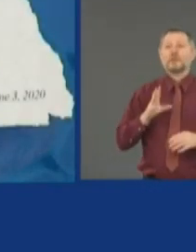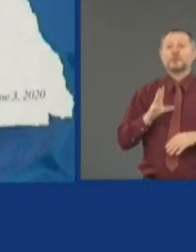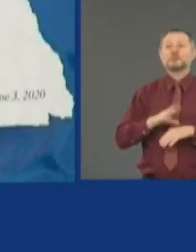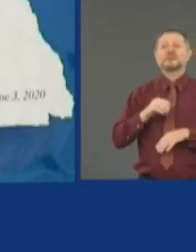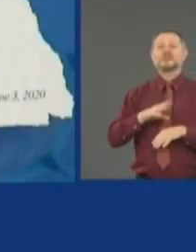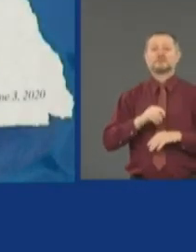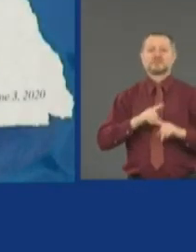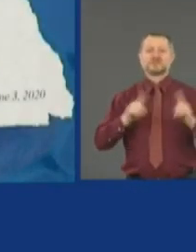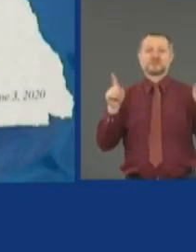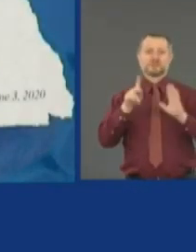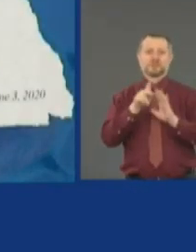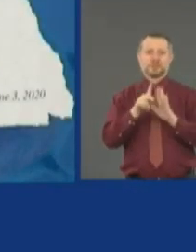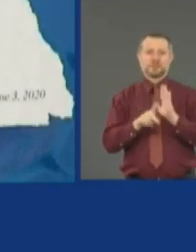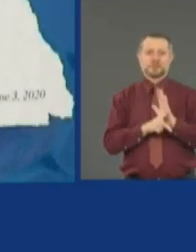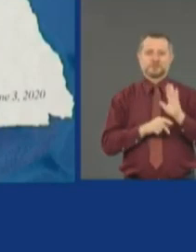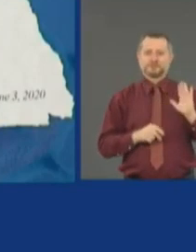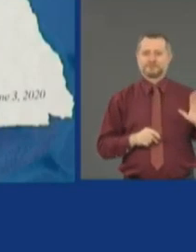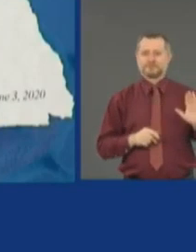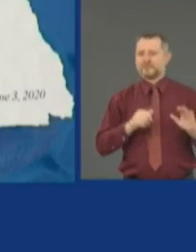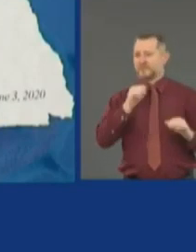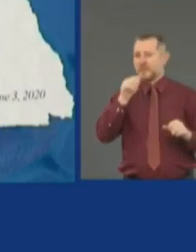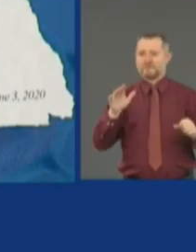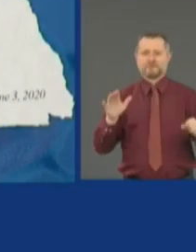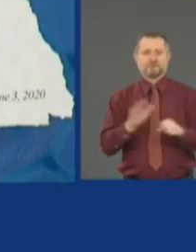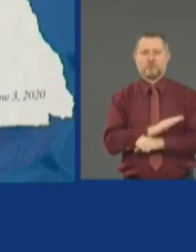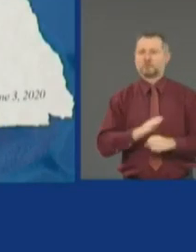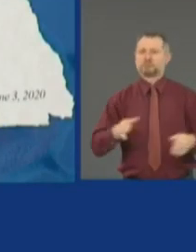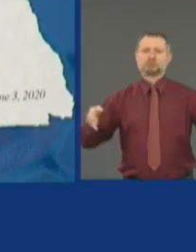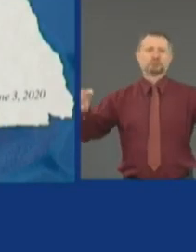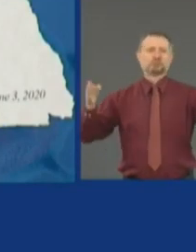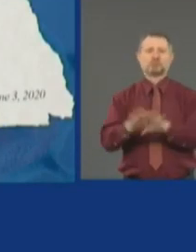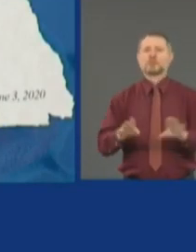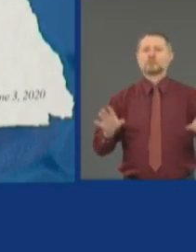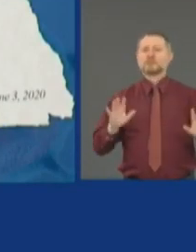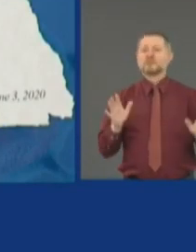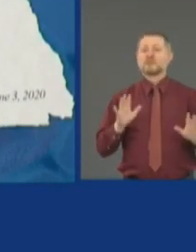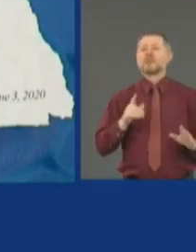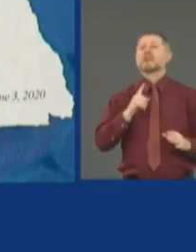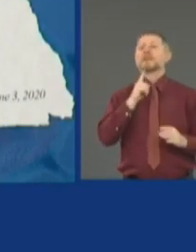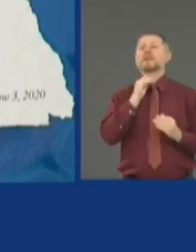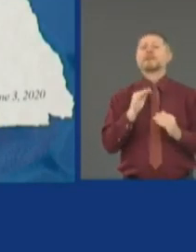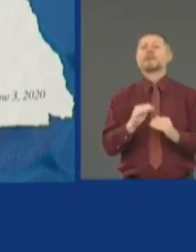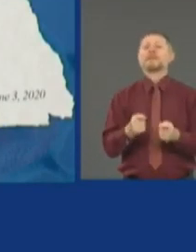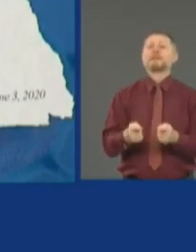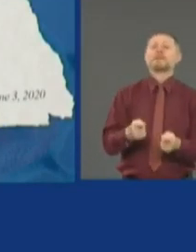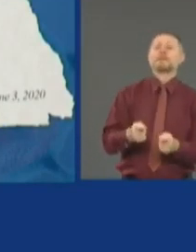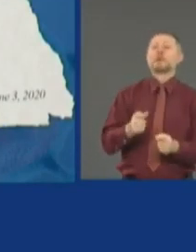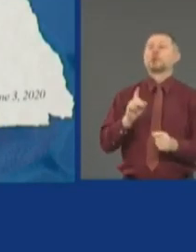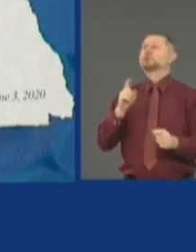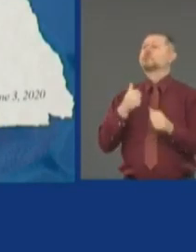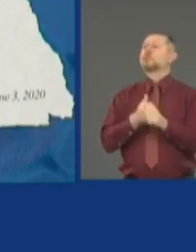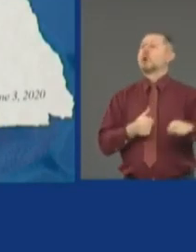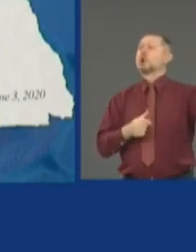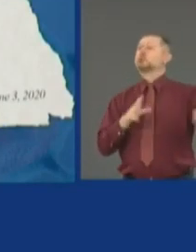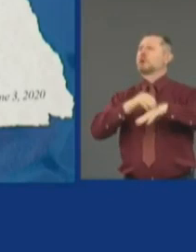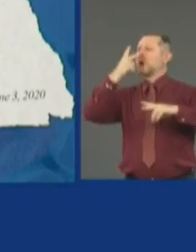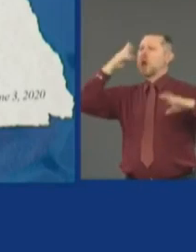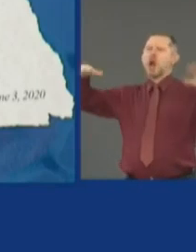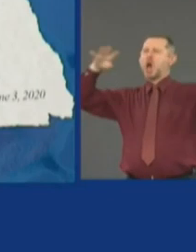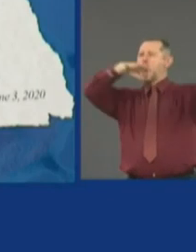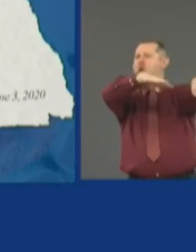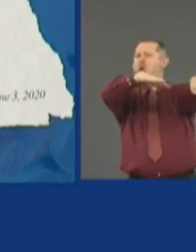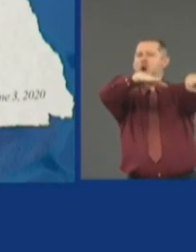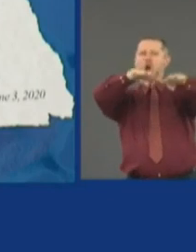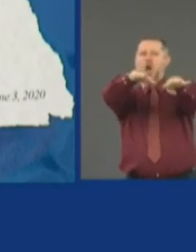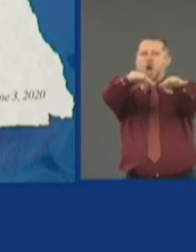down. They did a limited close down. And everybody said, oh, well, why don't we do what Sweden did? I said, well, we're not Sweden.